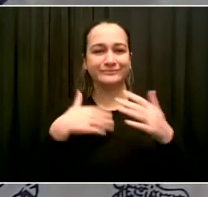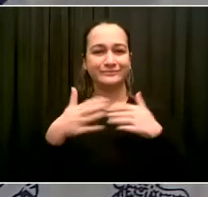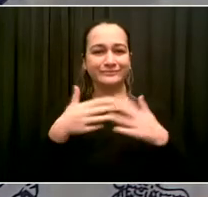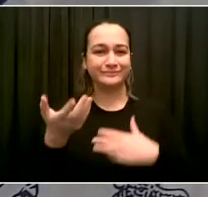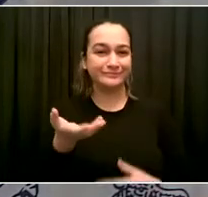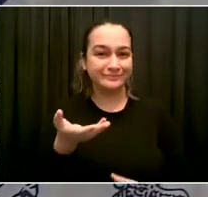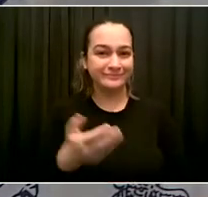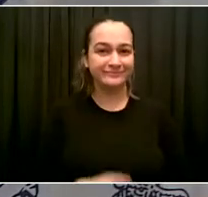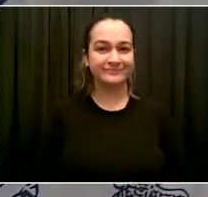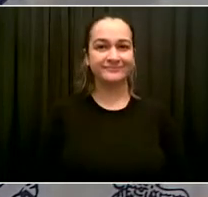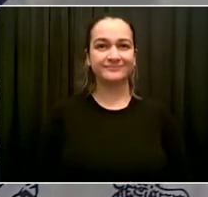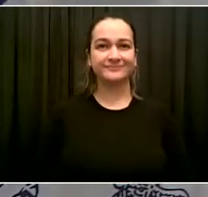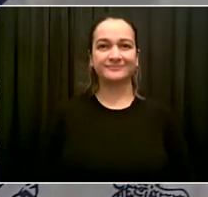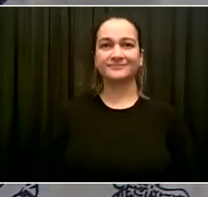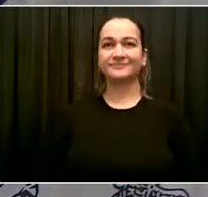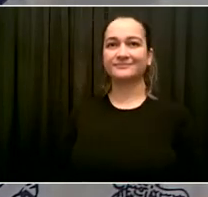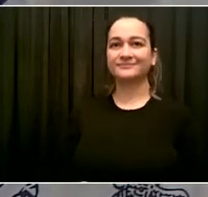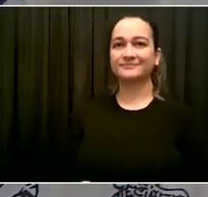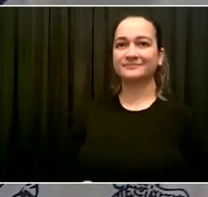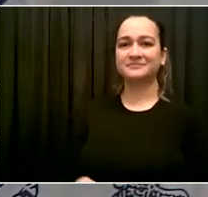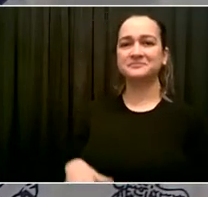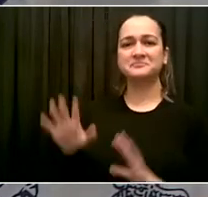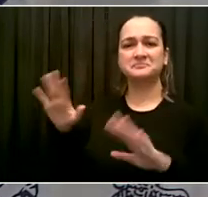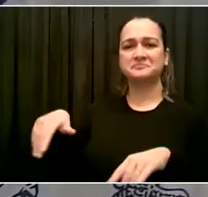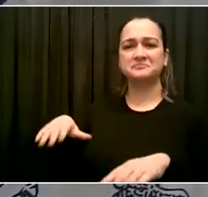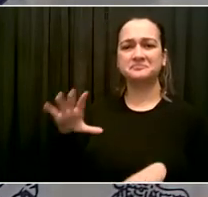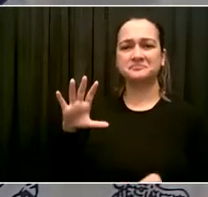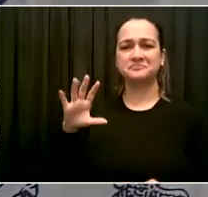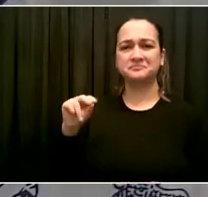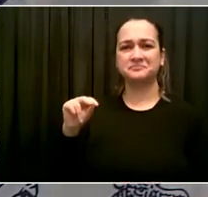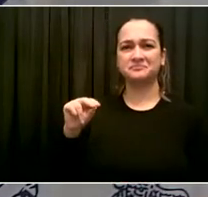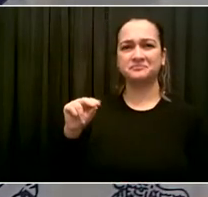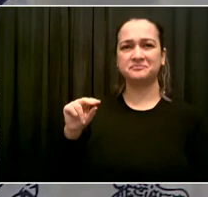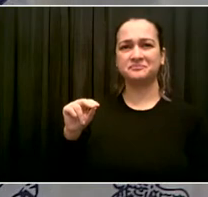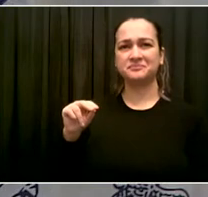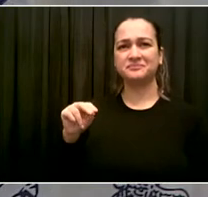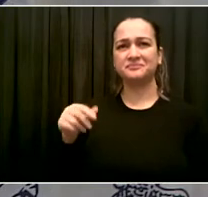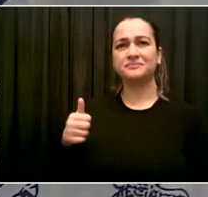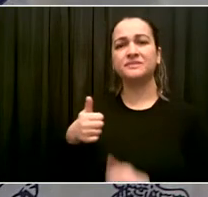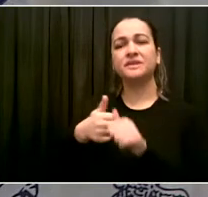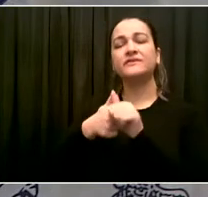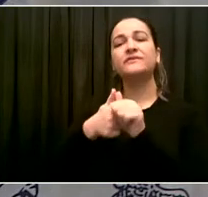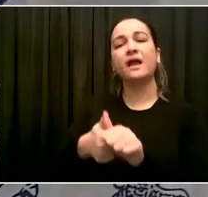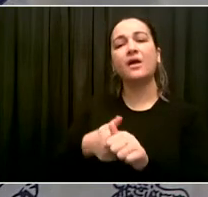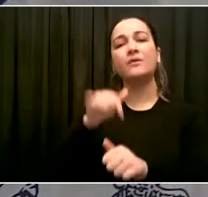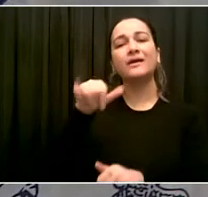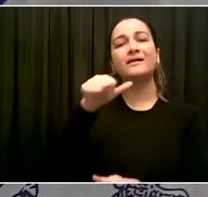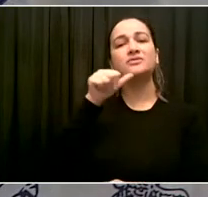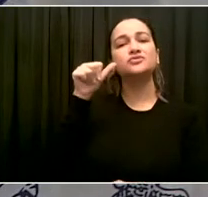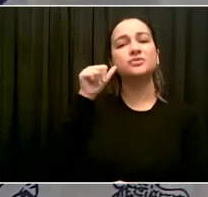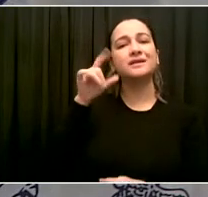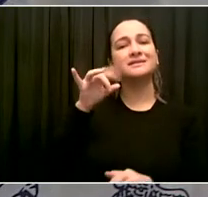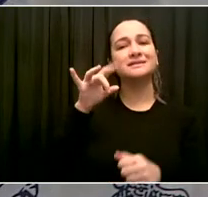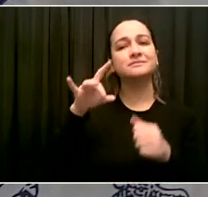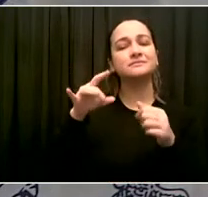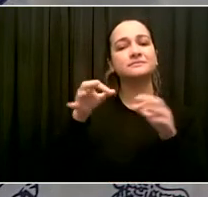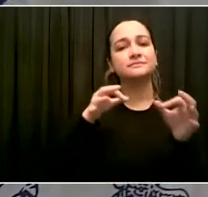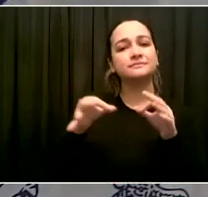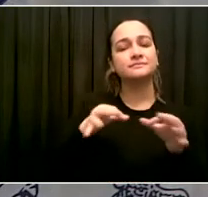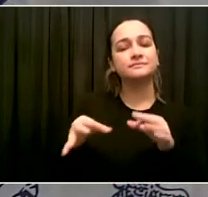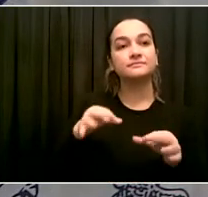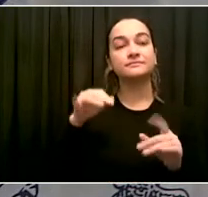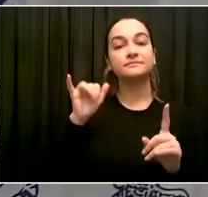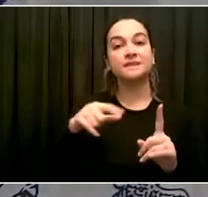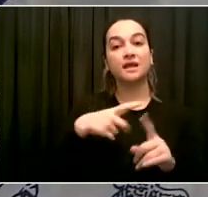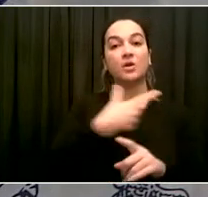I qualified and I really wanted to promote the Johnson & Johnson vaccine and do it in a very visible way to make sure